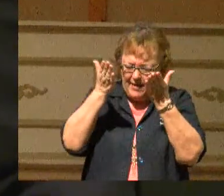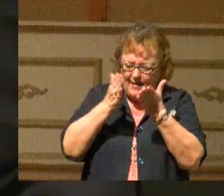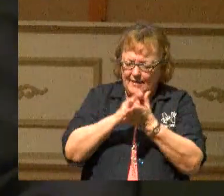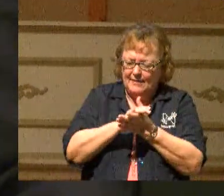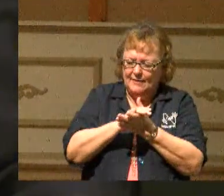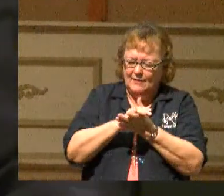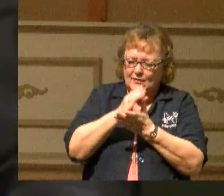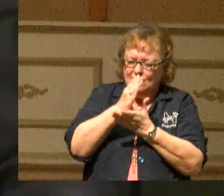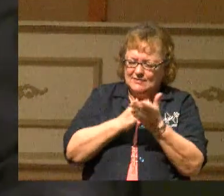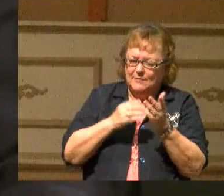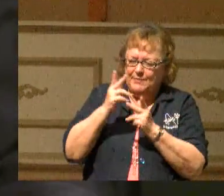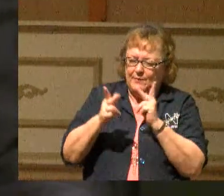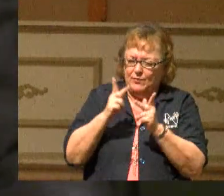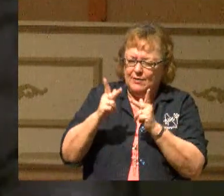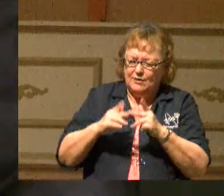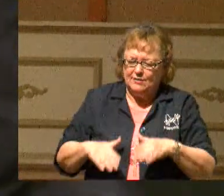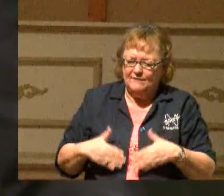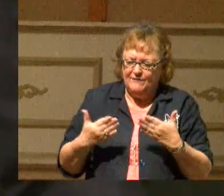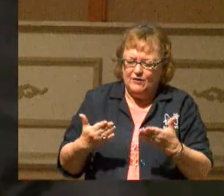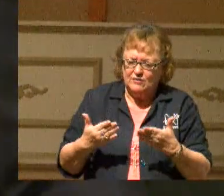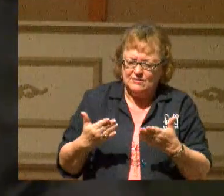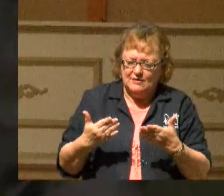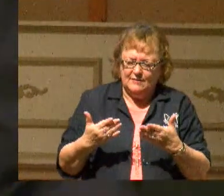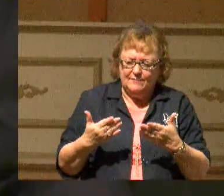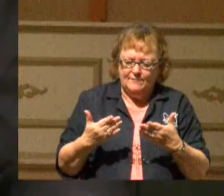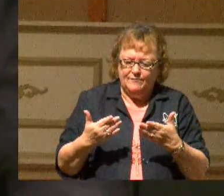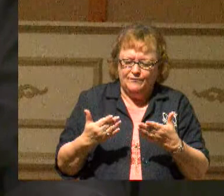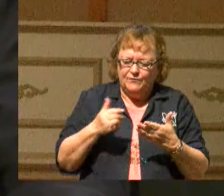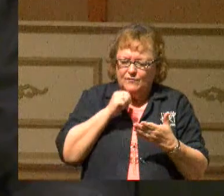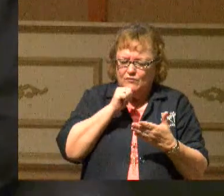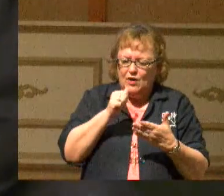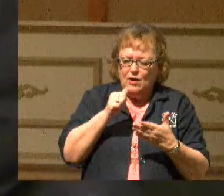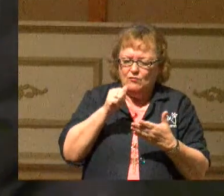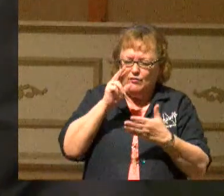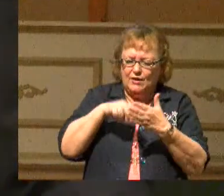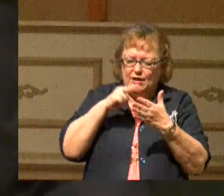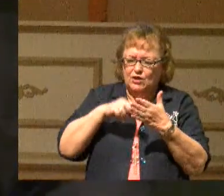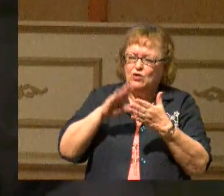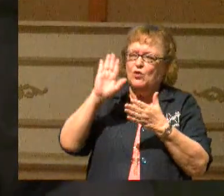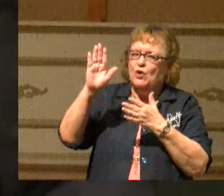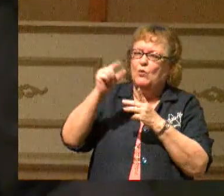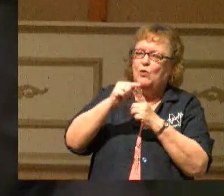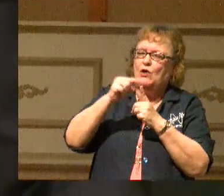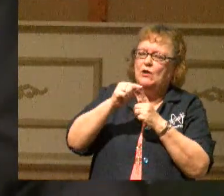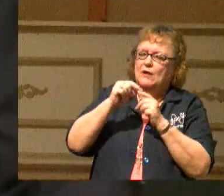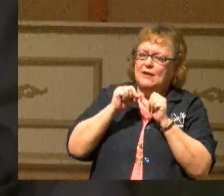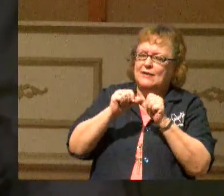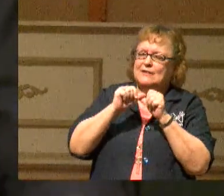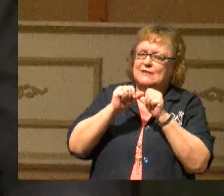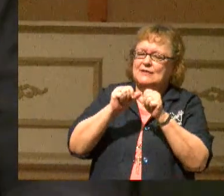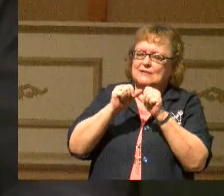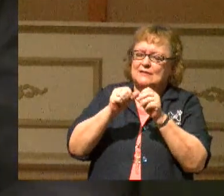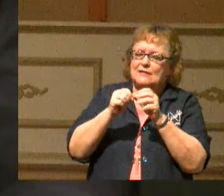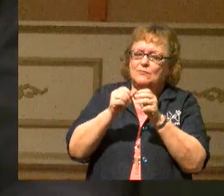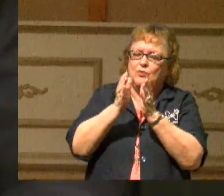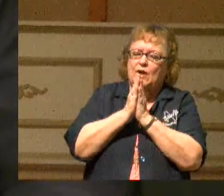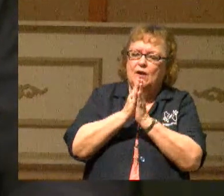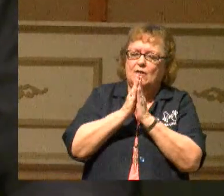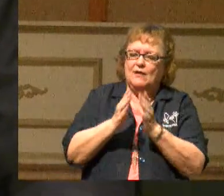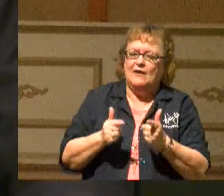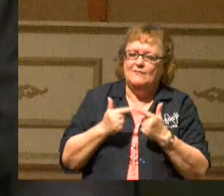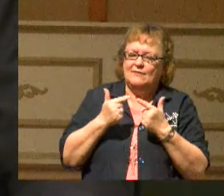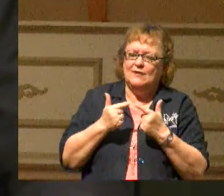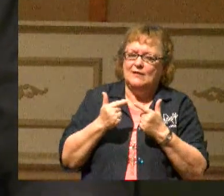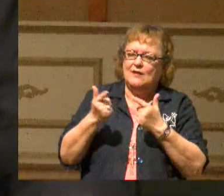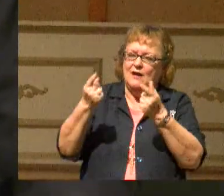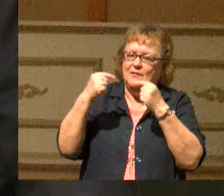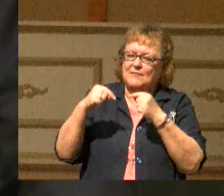There are some that need to confess a lack of reading your word and a consistent prayer life. May they come and seek your